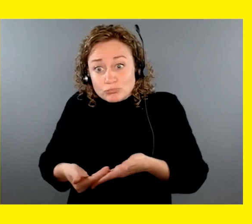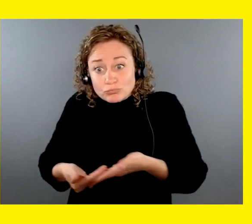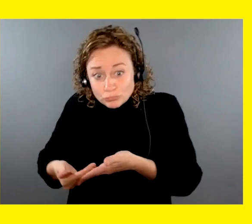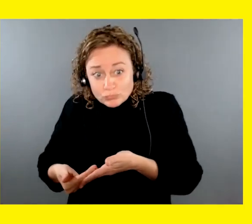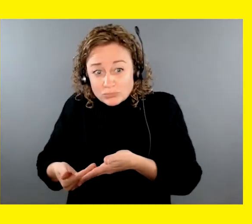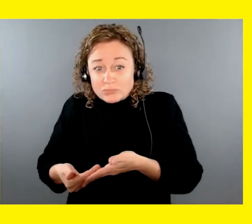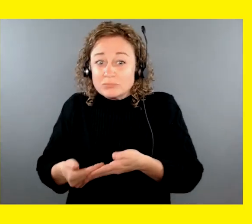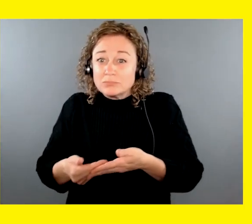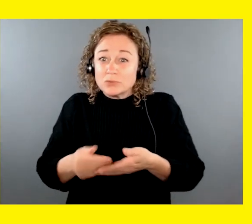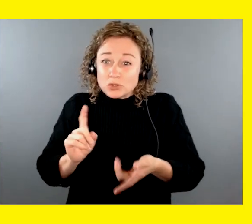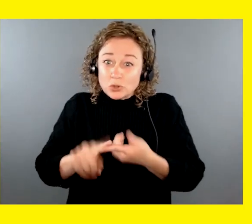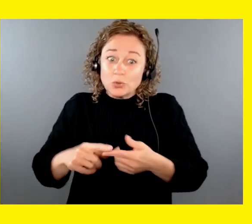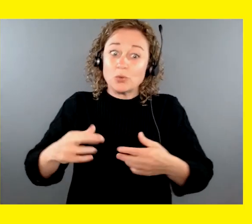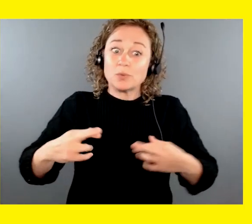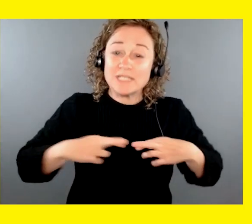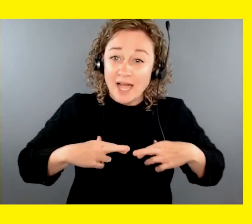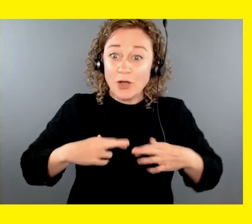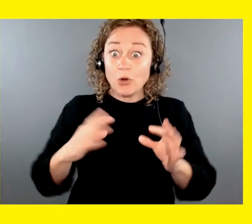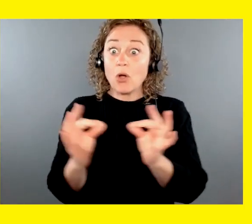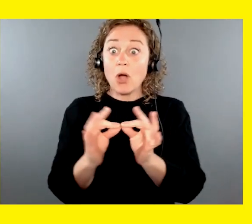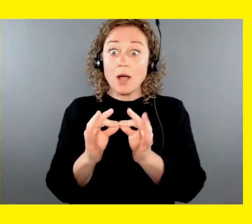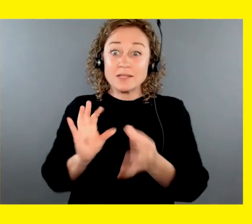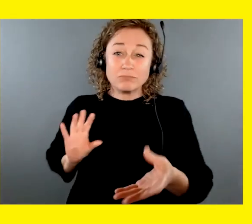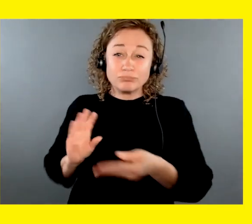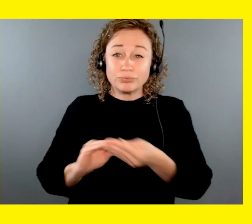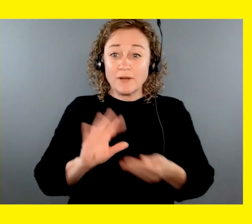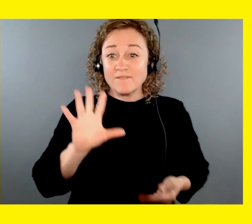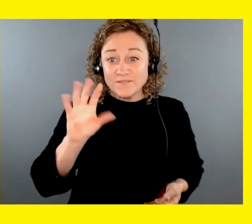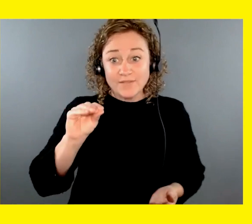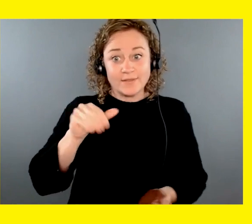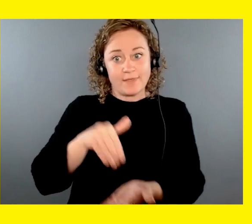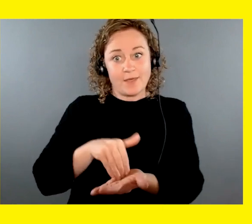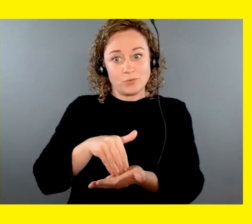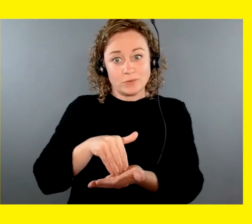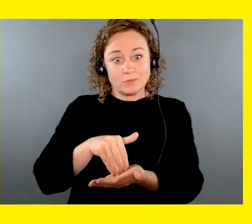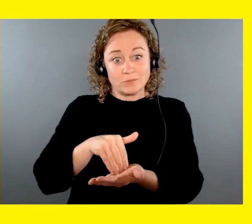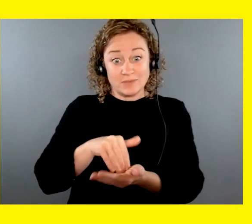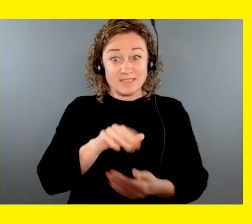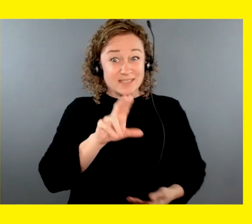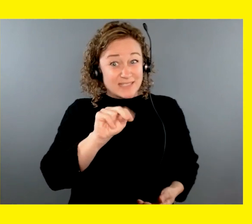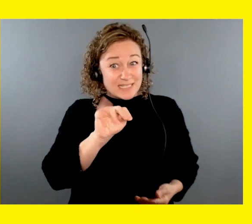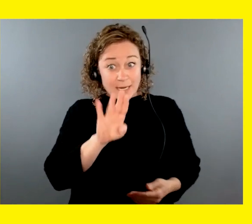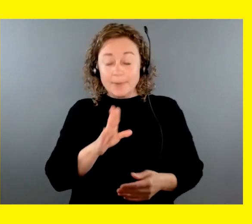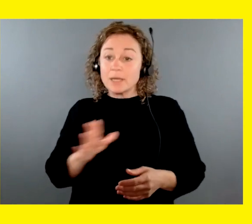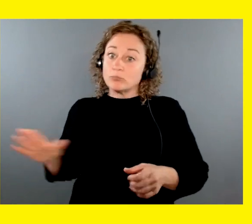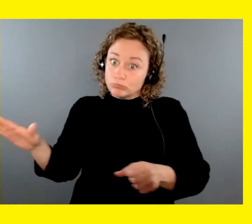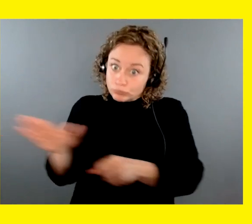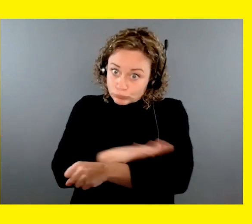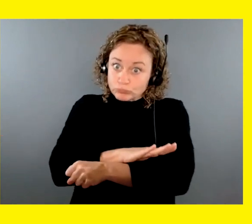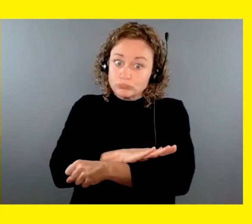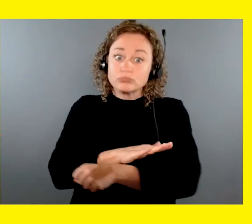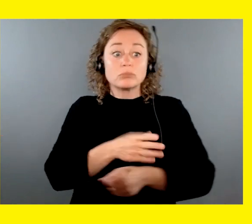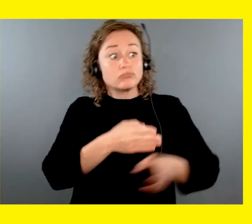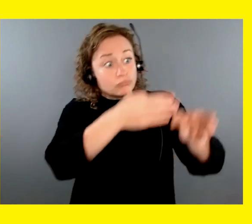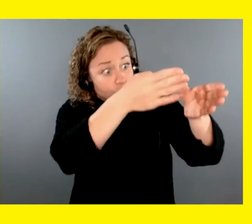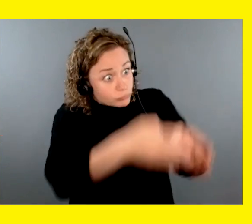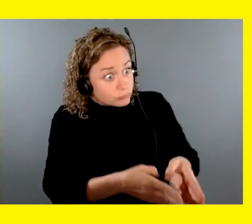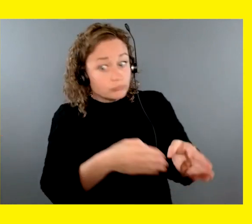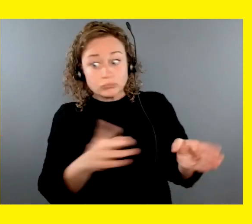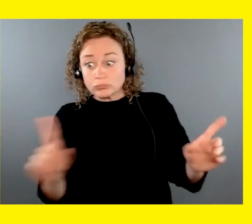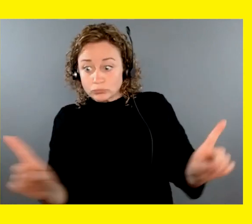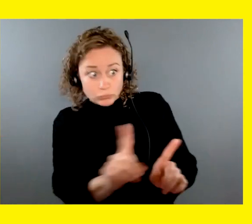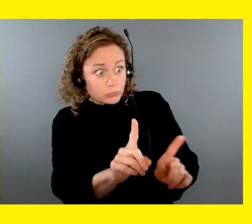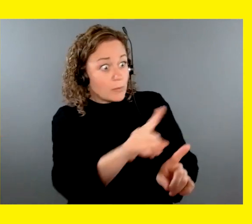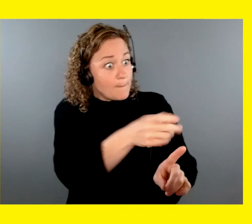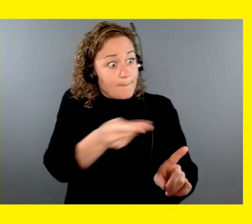puppyhood to retirement is $50,000. And CNIB covers all expenses at no cost to the individual benefiting